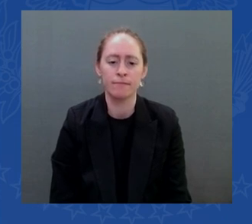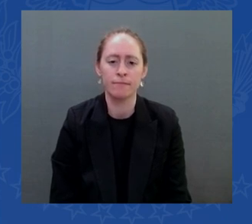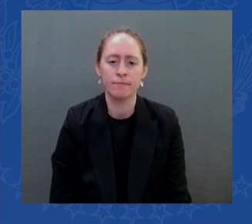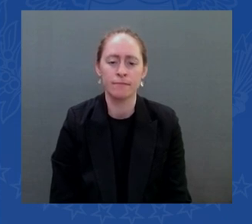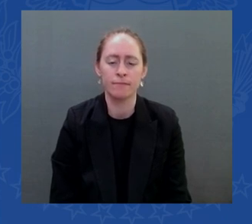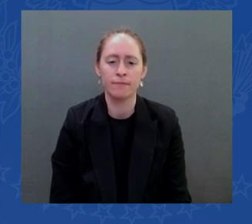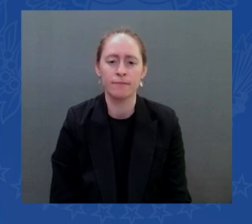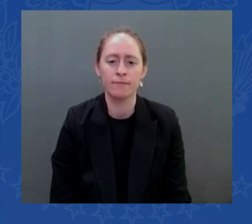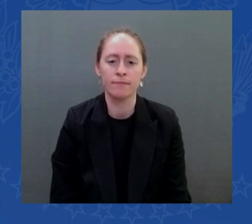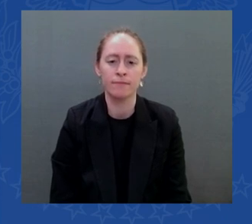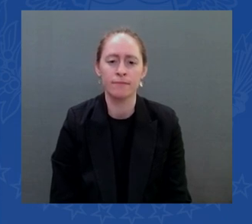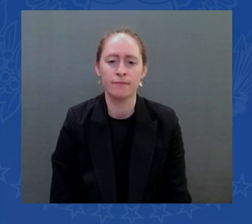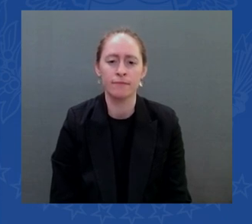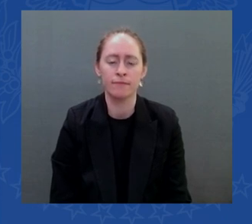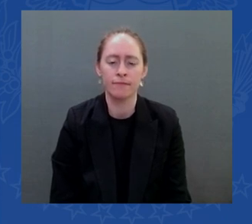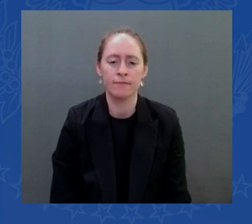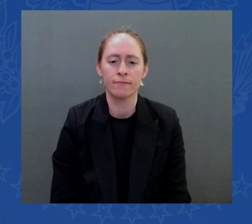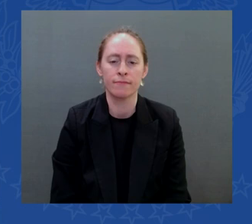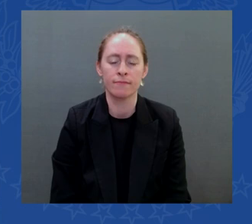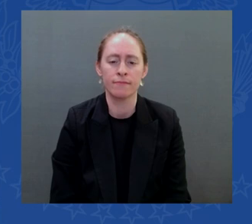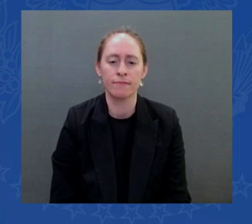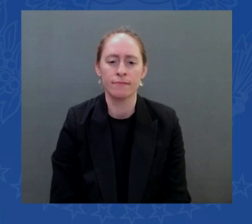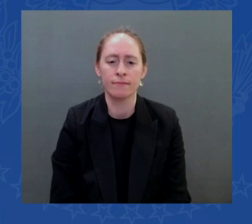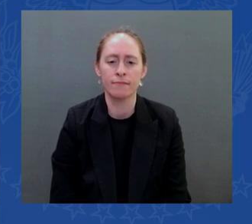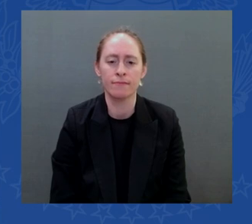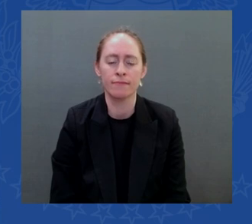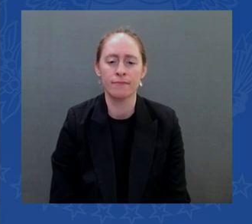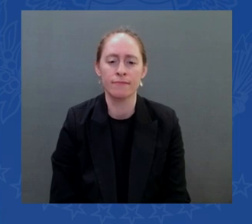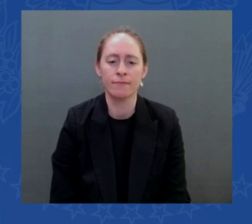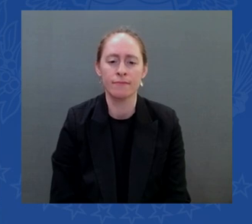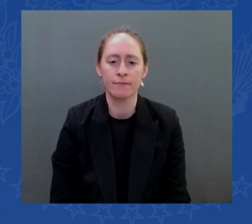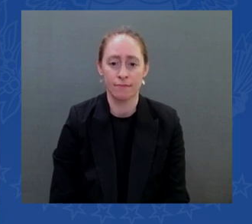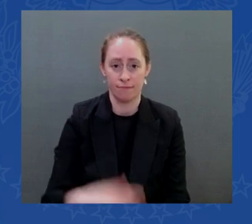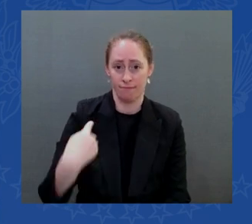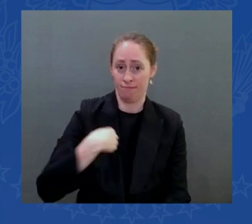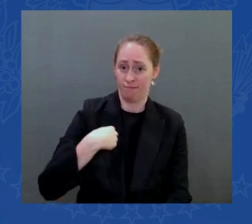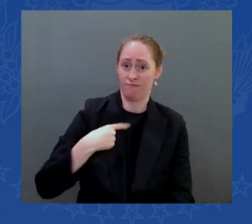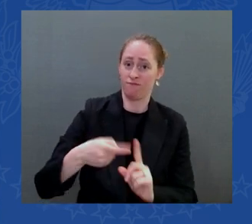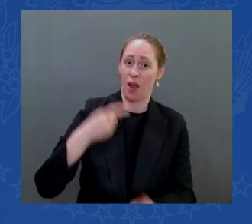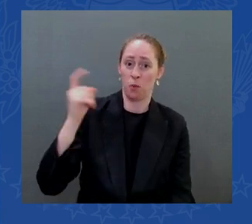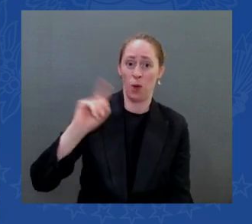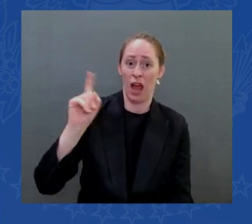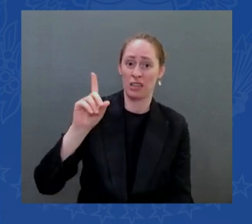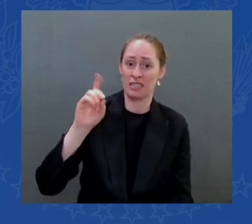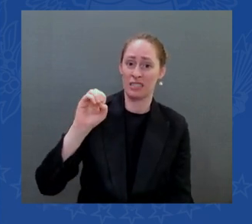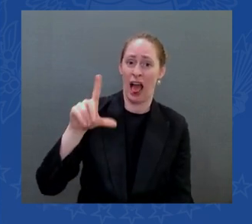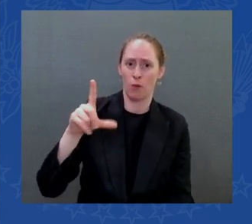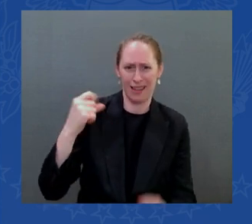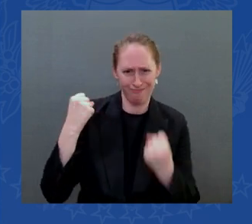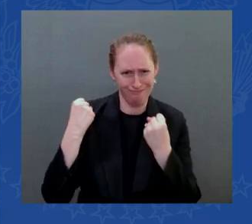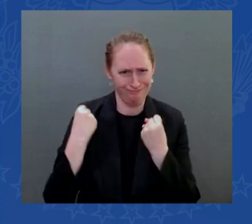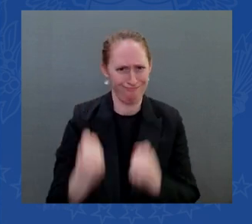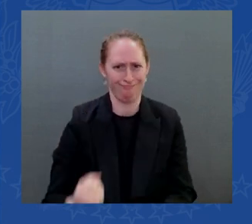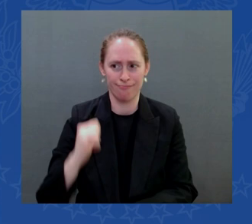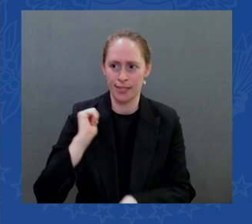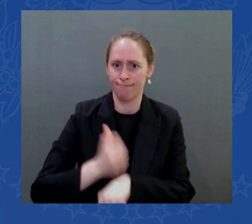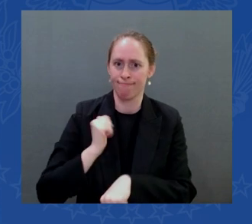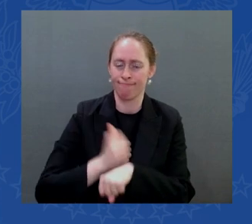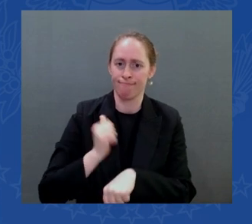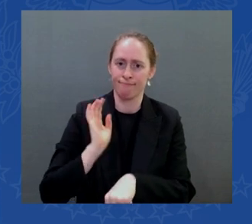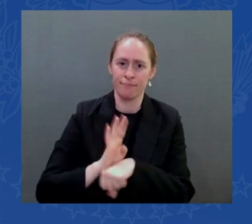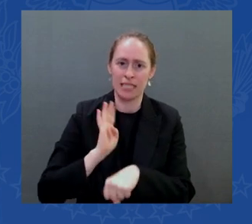more corporations are incorporated in the state of delaware than every other state in the nation combined combined